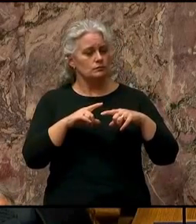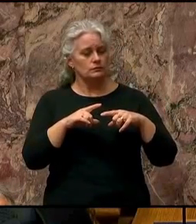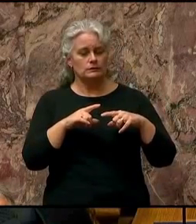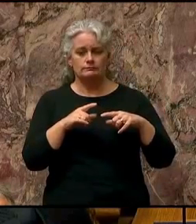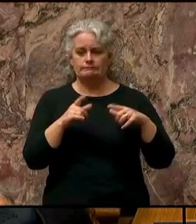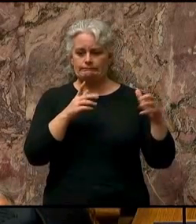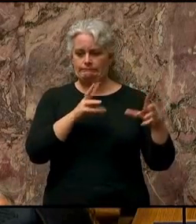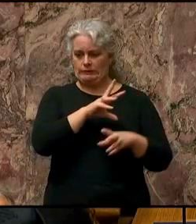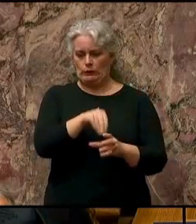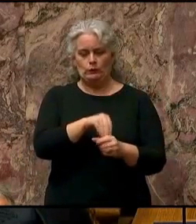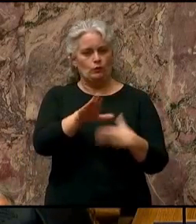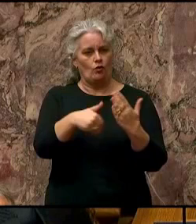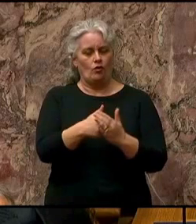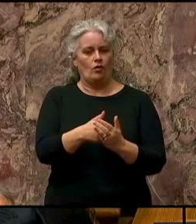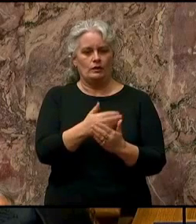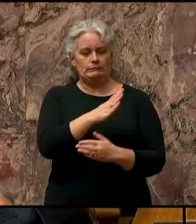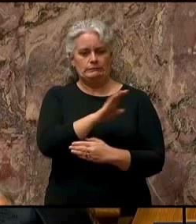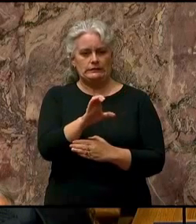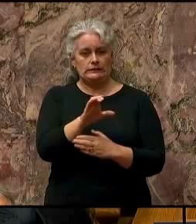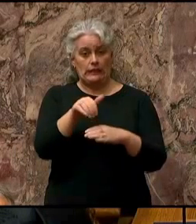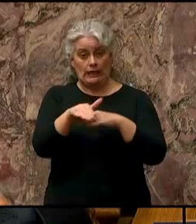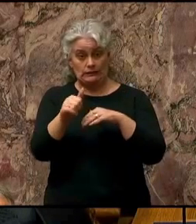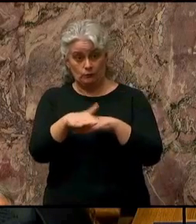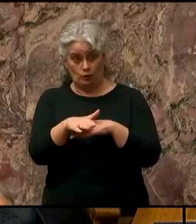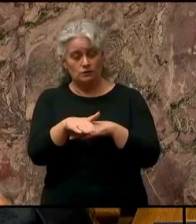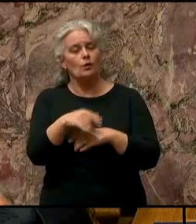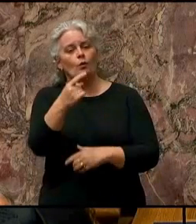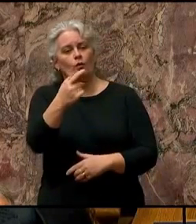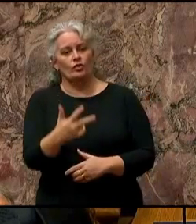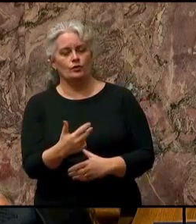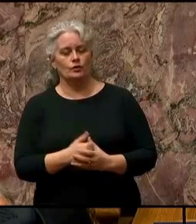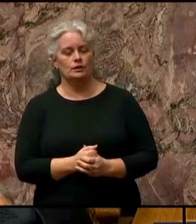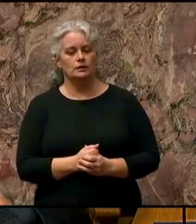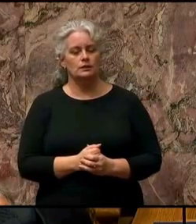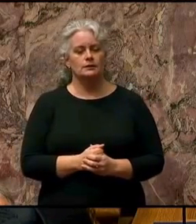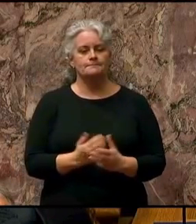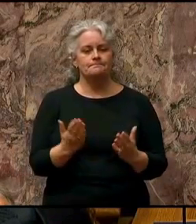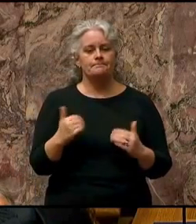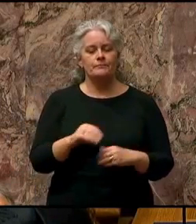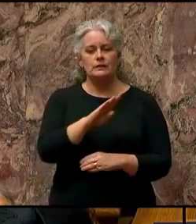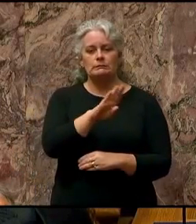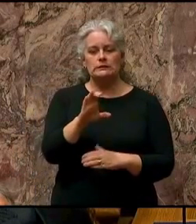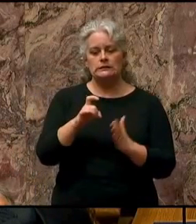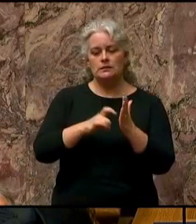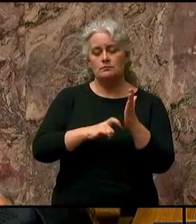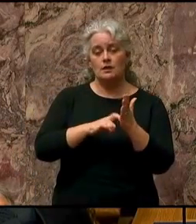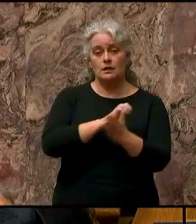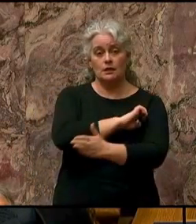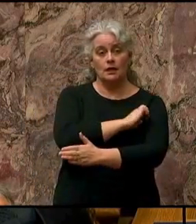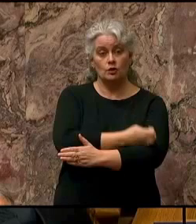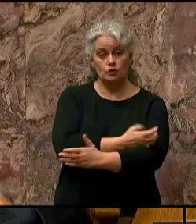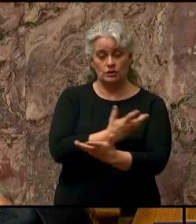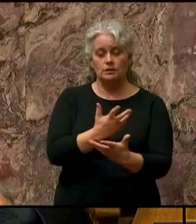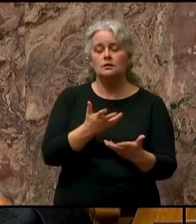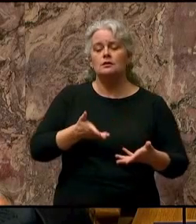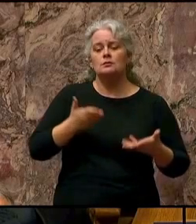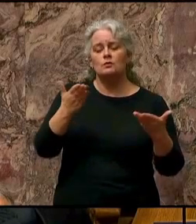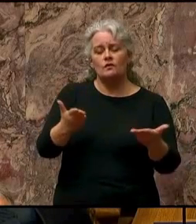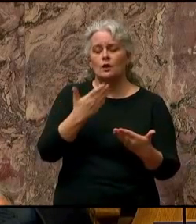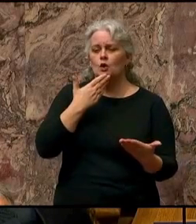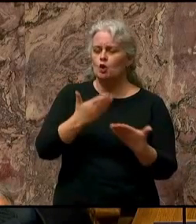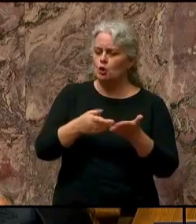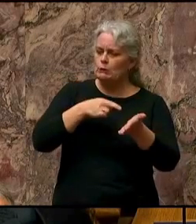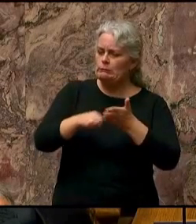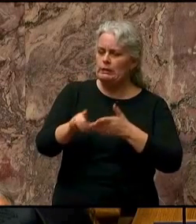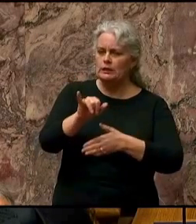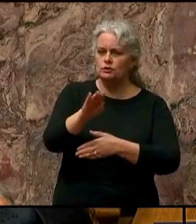of all BC exports. BC mining and energy sectors provide good-paying jobs across the